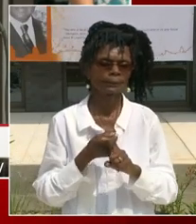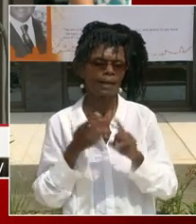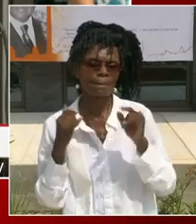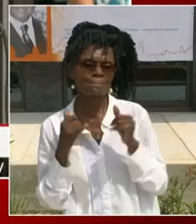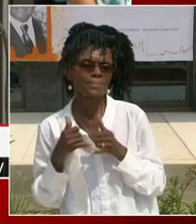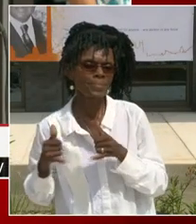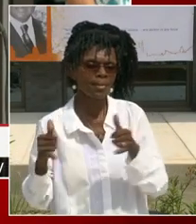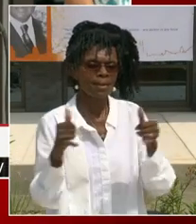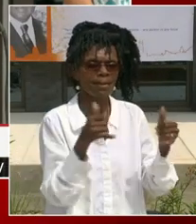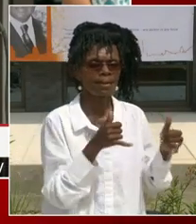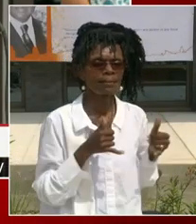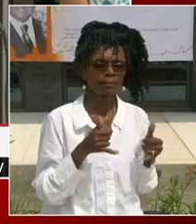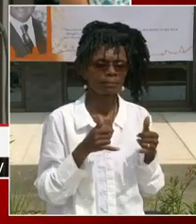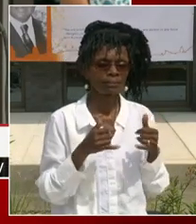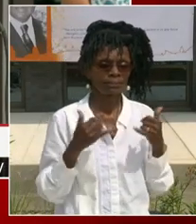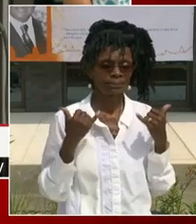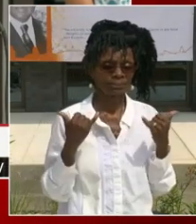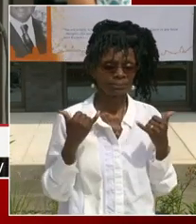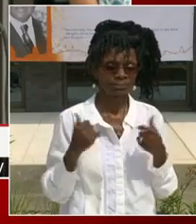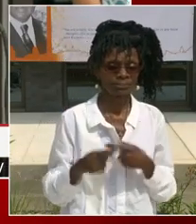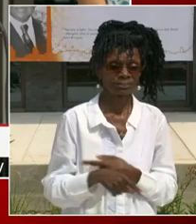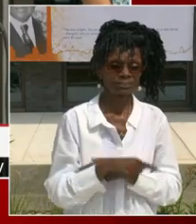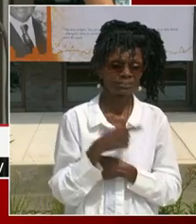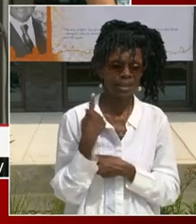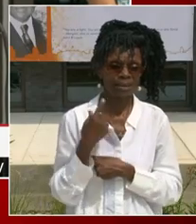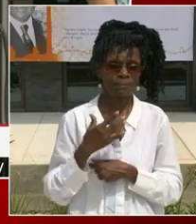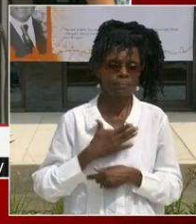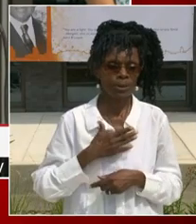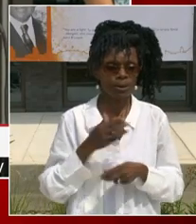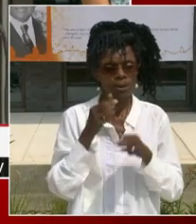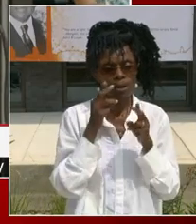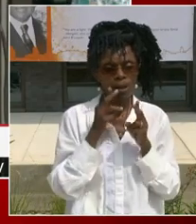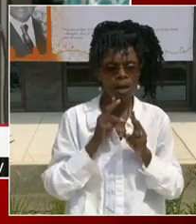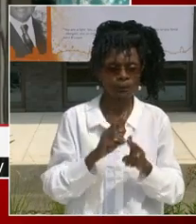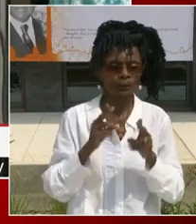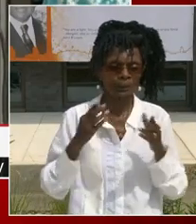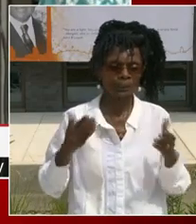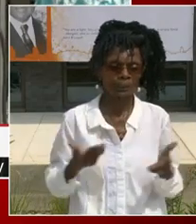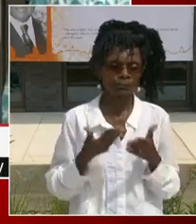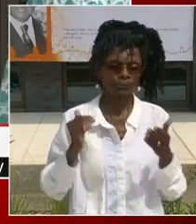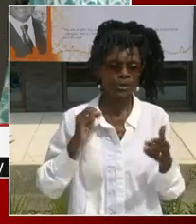honor to welcome and introduce our mayor, Ms. Mario Bowser.